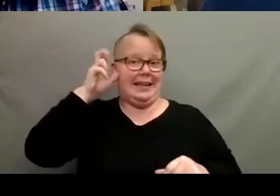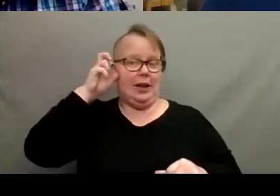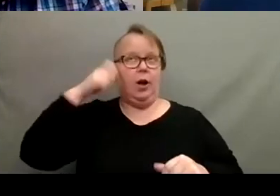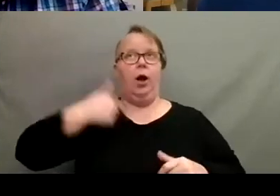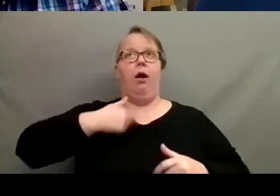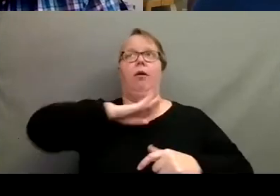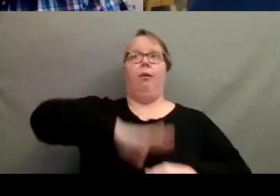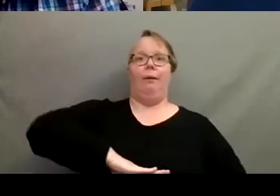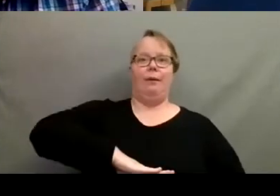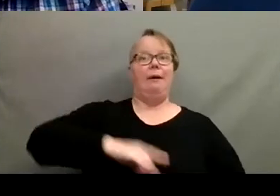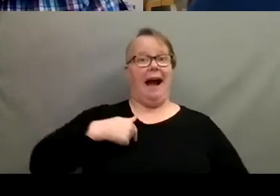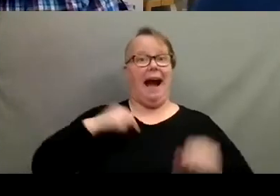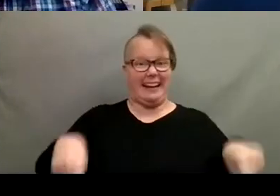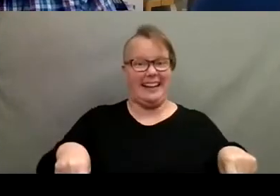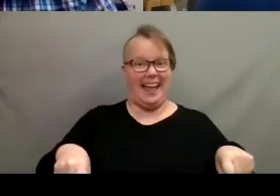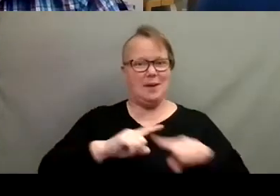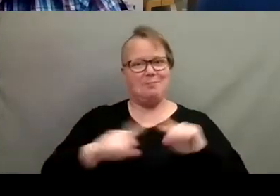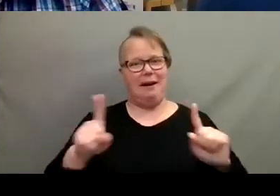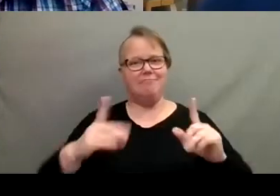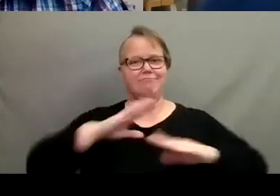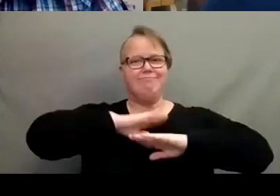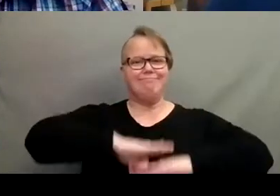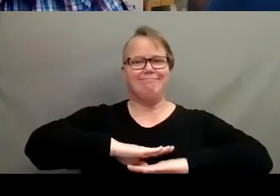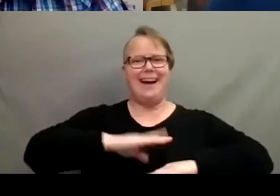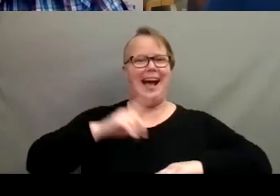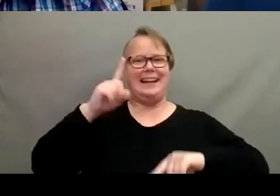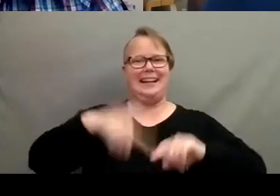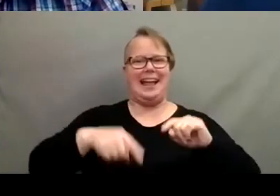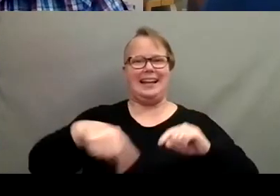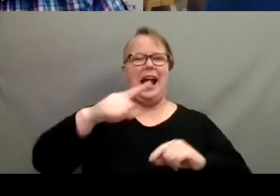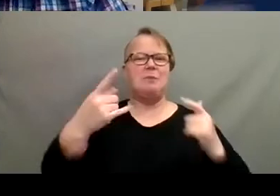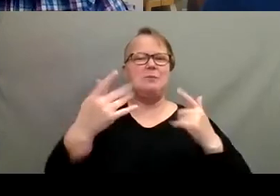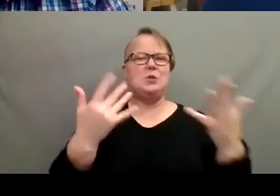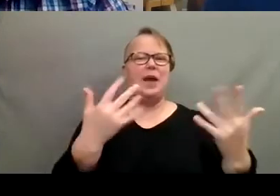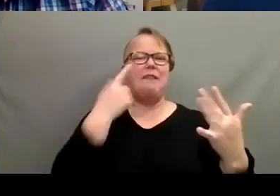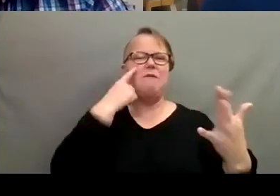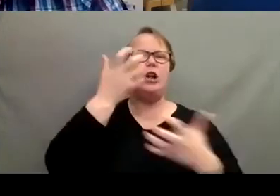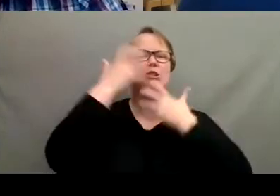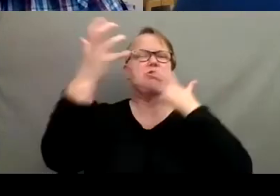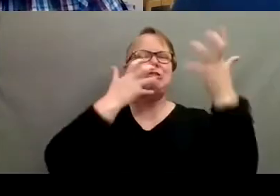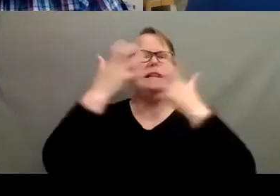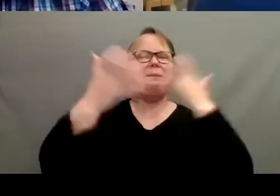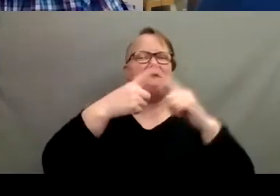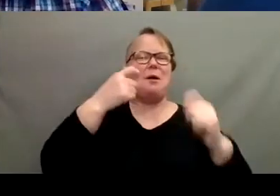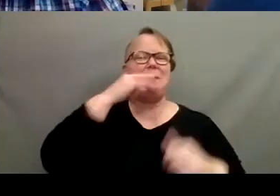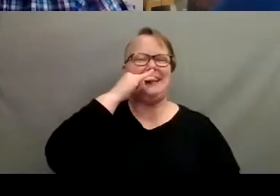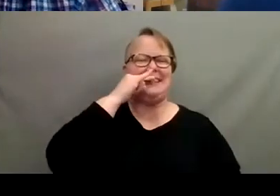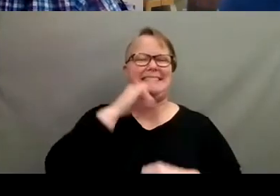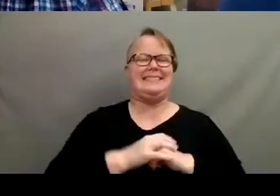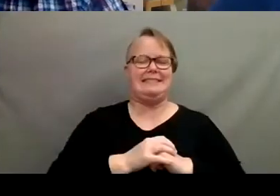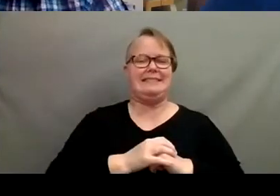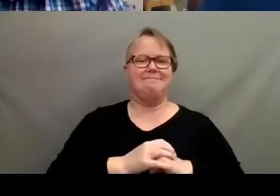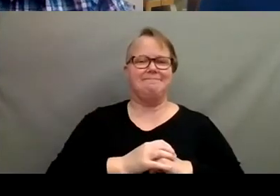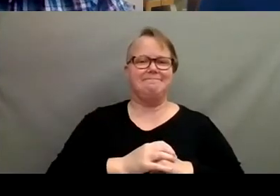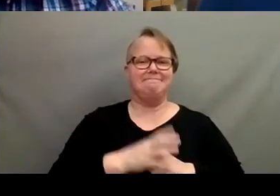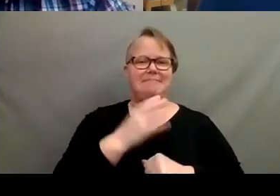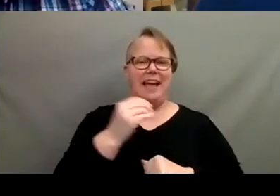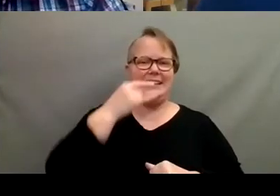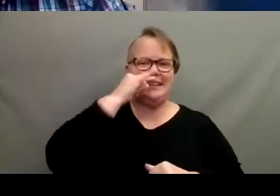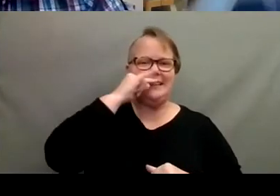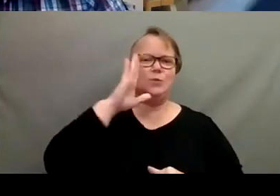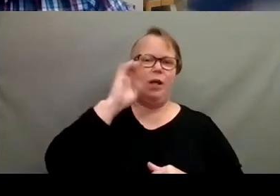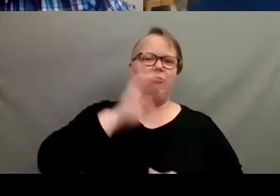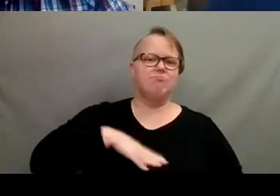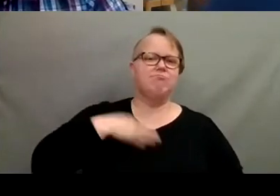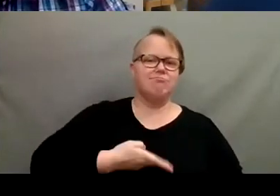I think you're good. I can't. I'm just waiting for the screaming to start. So my kids will start getting upset, you know.